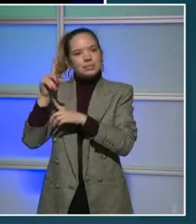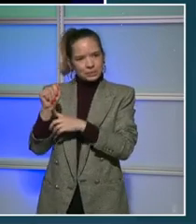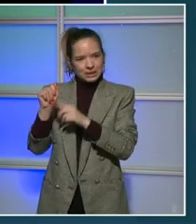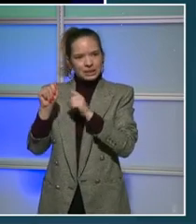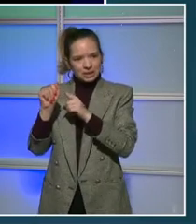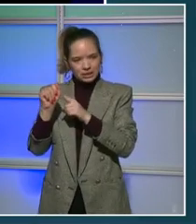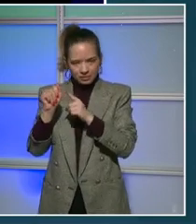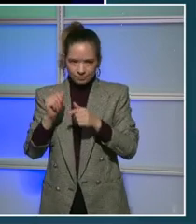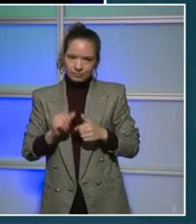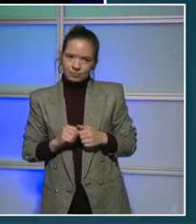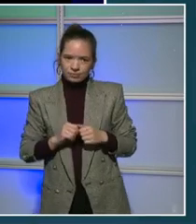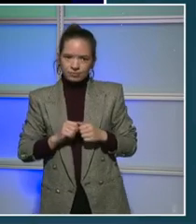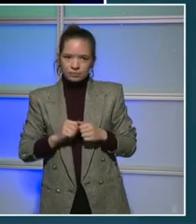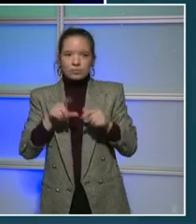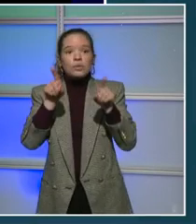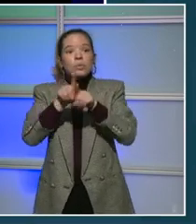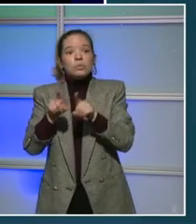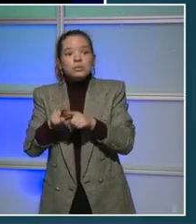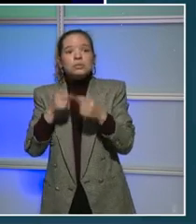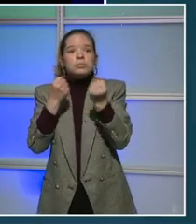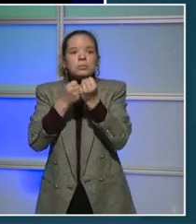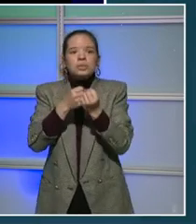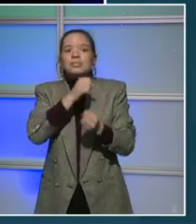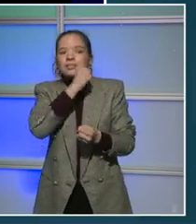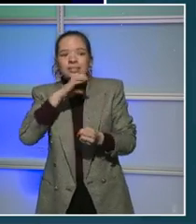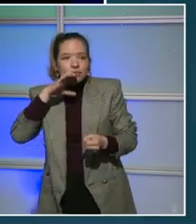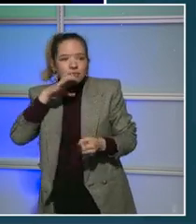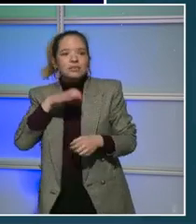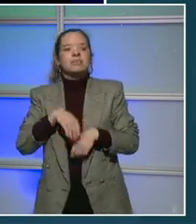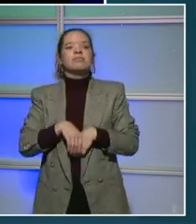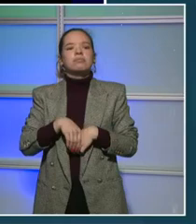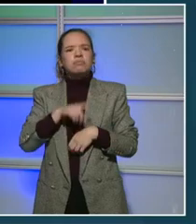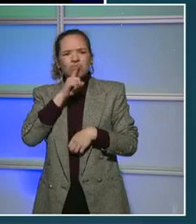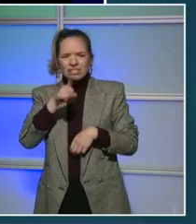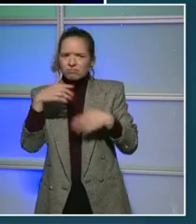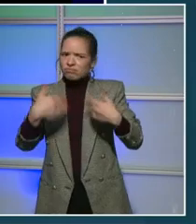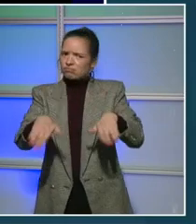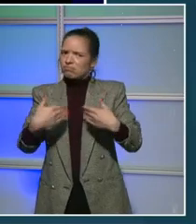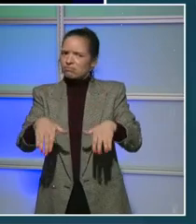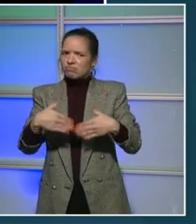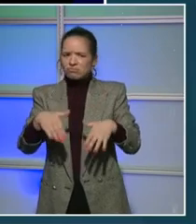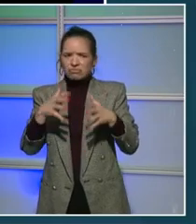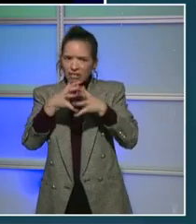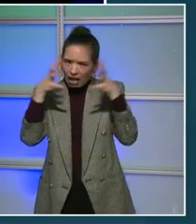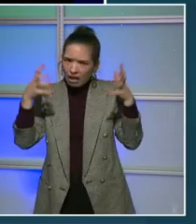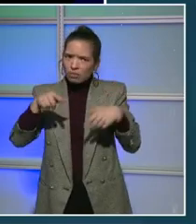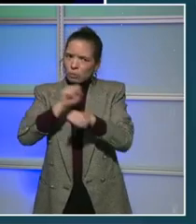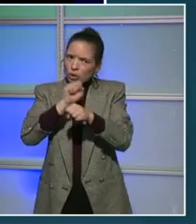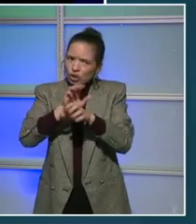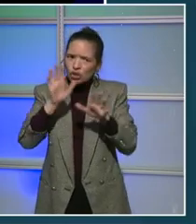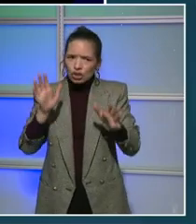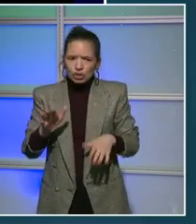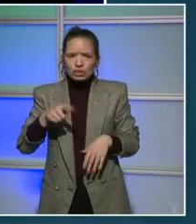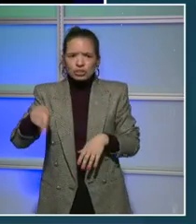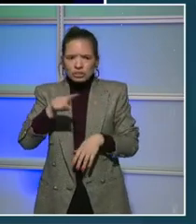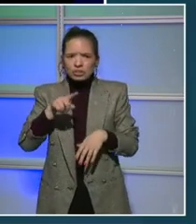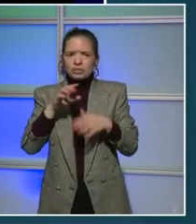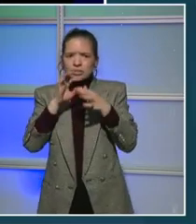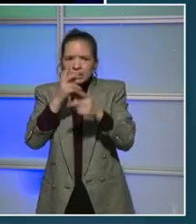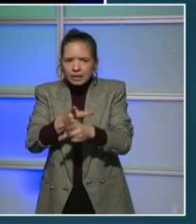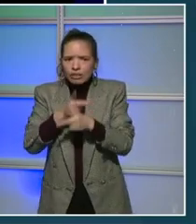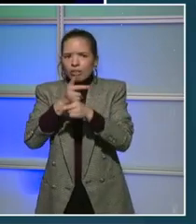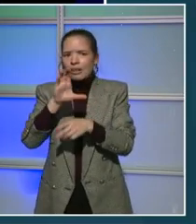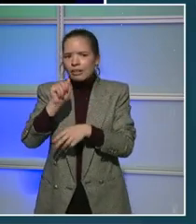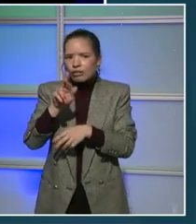supporting our seniors. So I think there's a lot of work that we can do around care. You, however, I think are asking